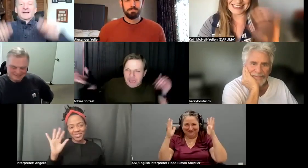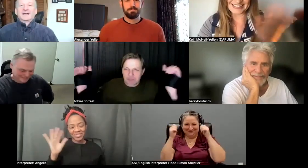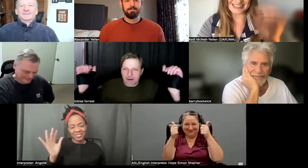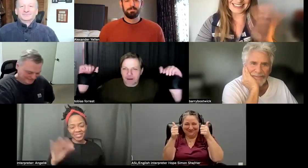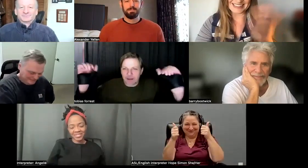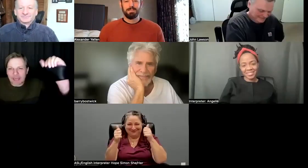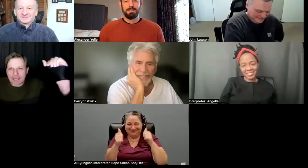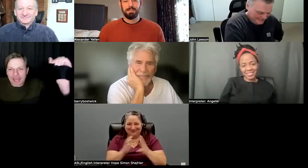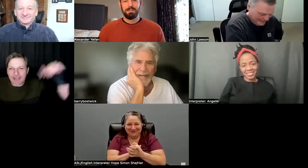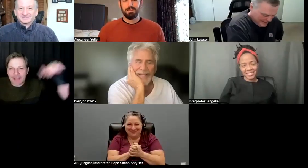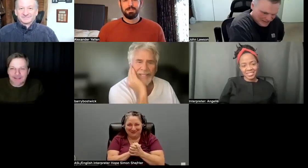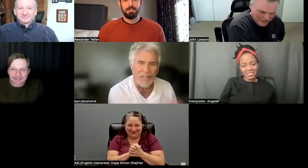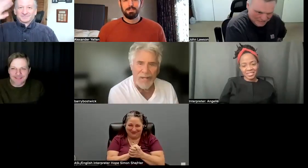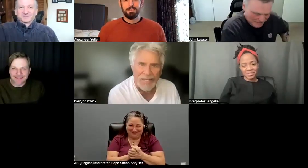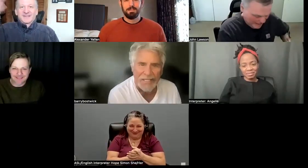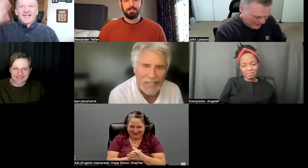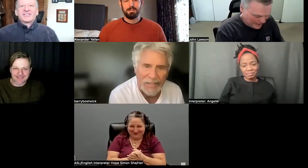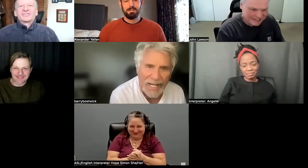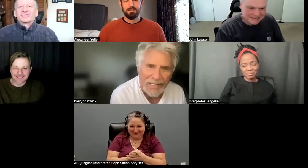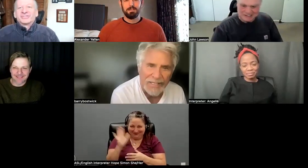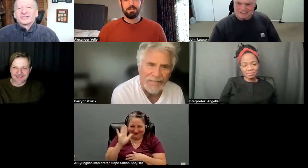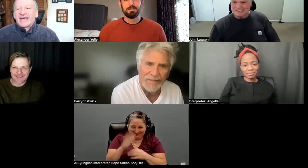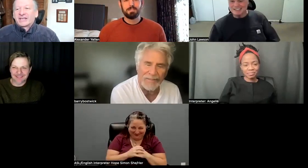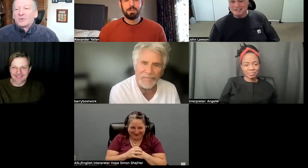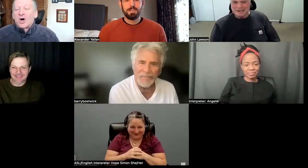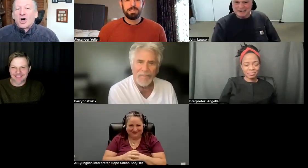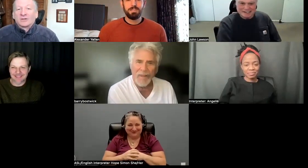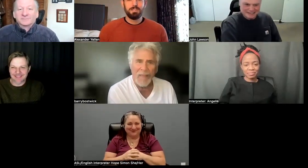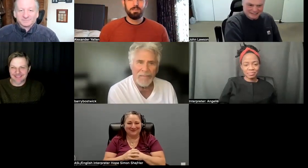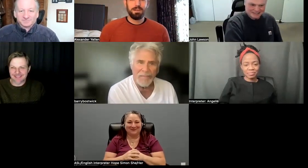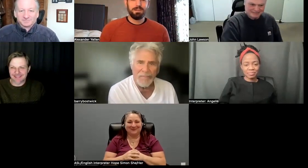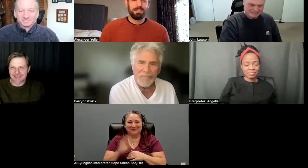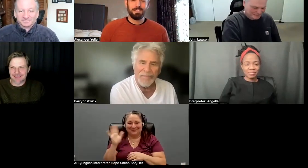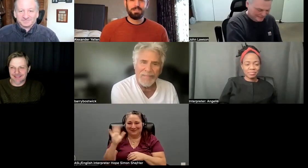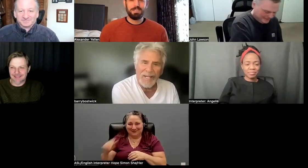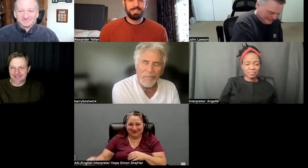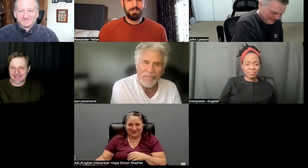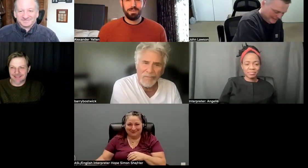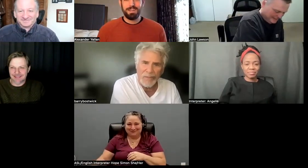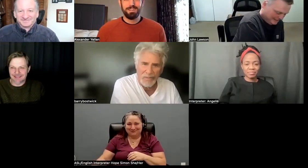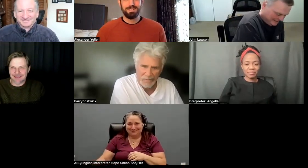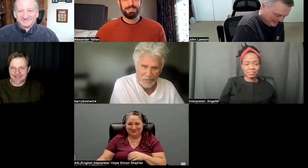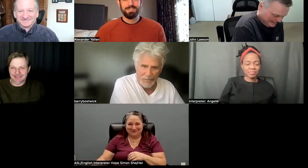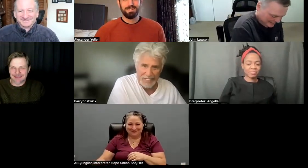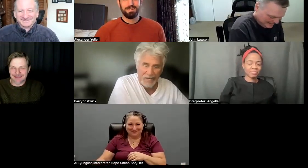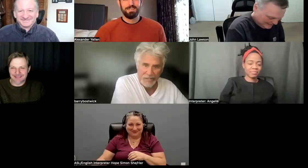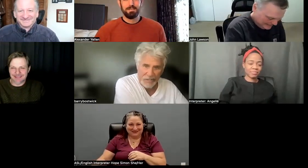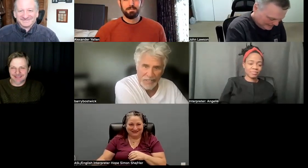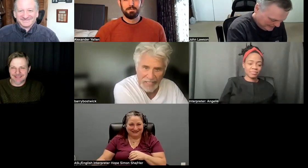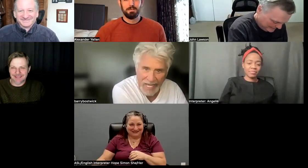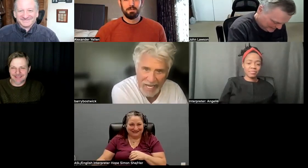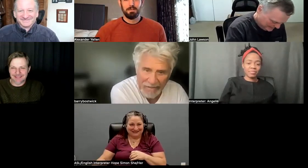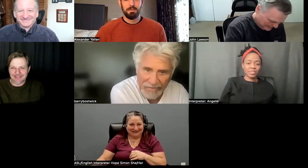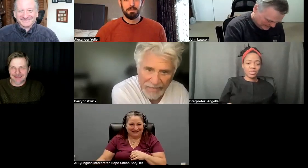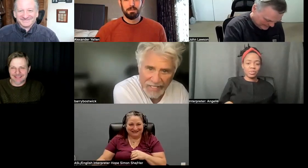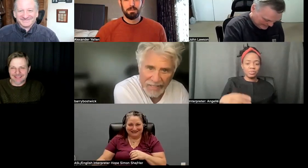Bye, Barry. Bye, gang. Great to see you guys. Good to see you, Gary. We will be together soon